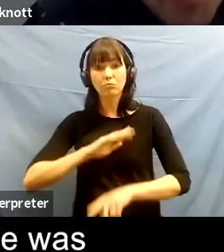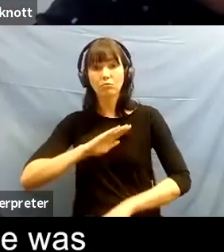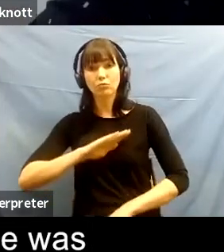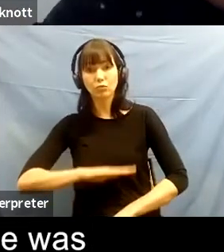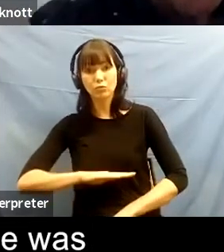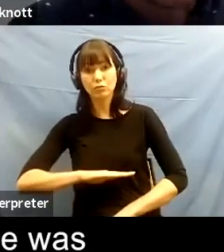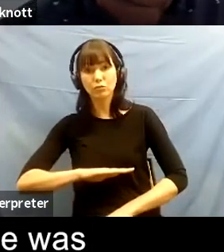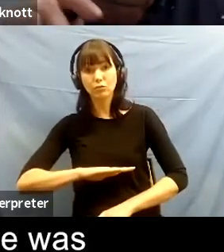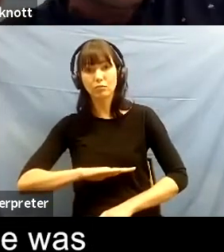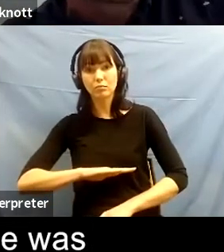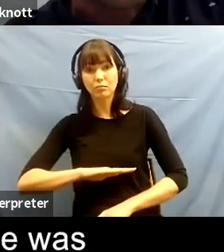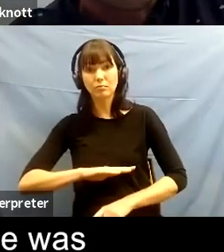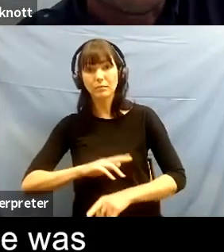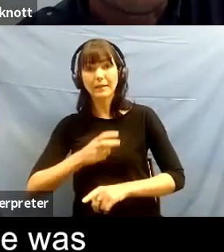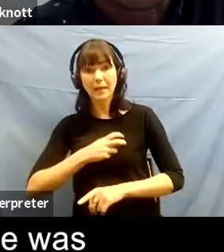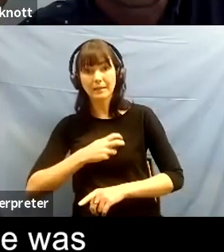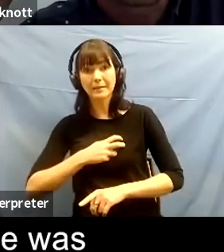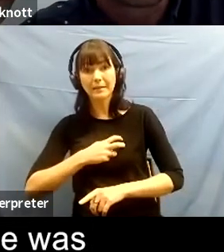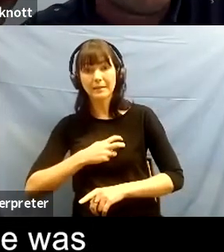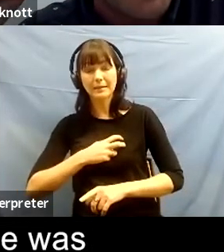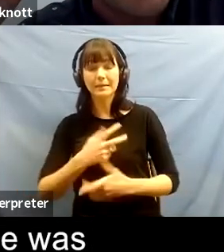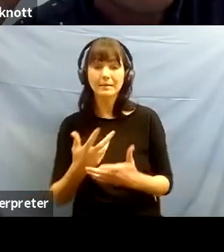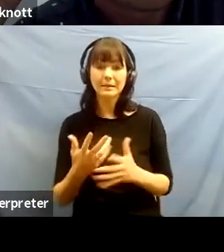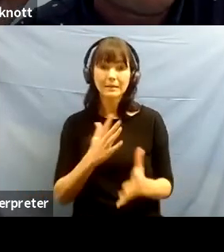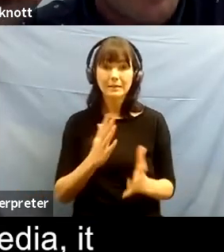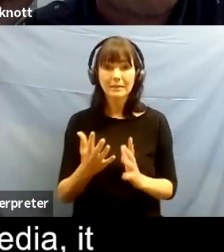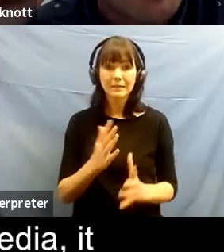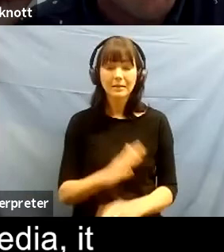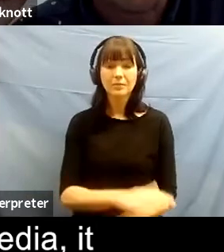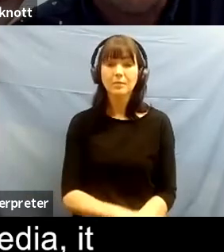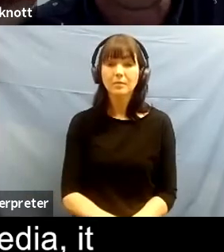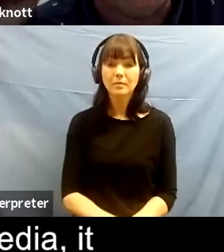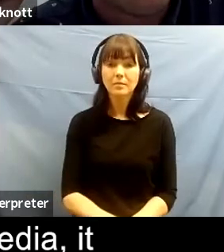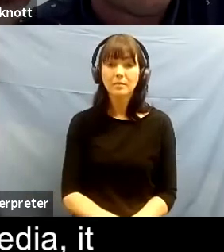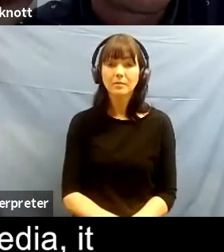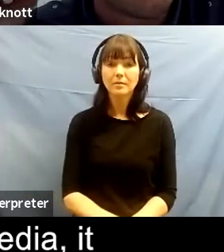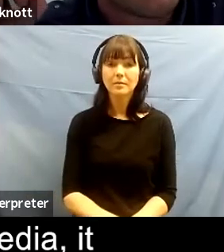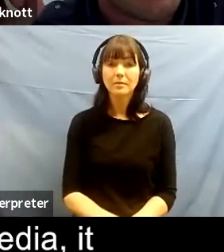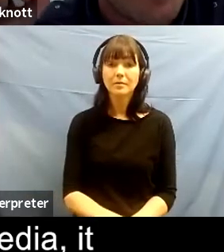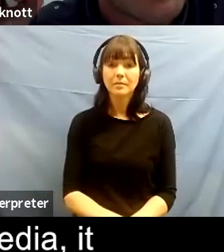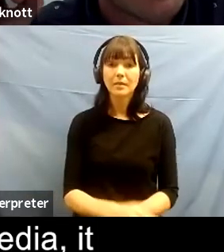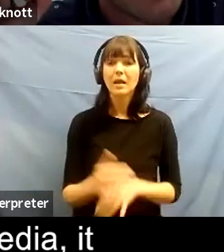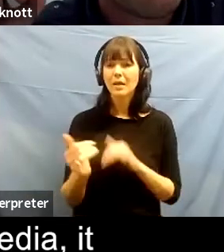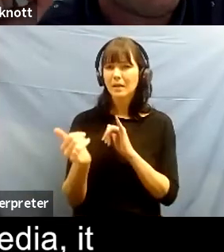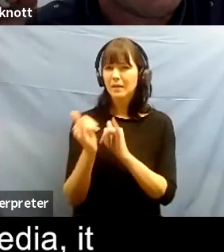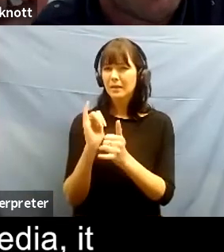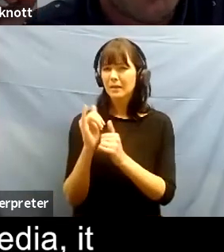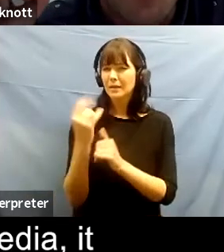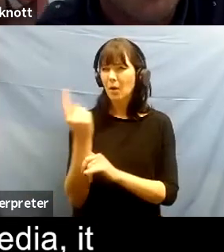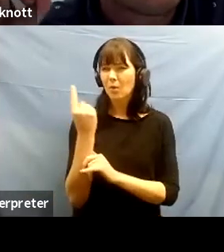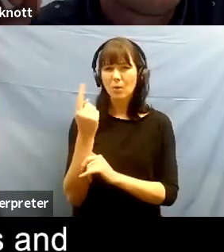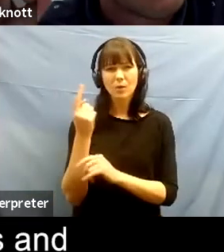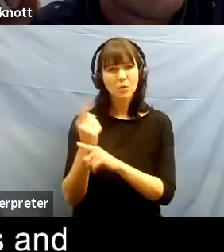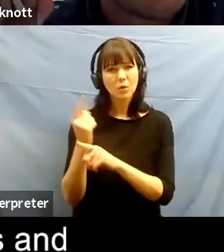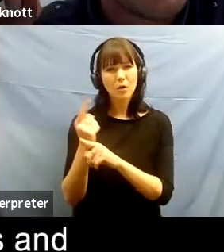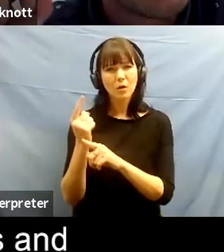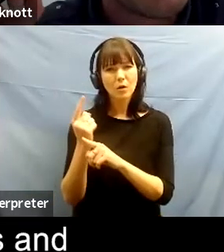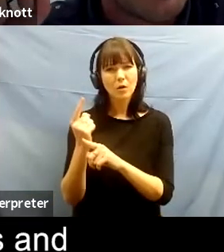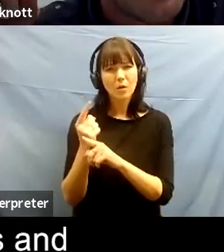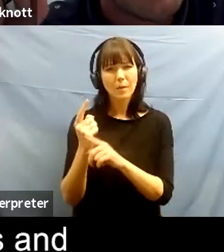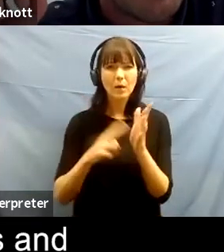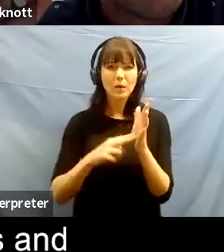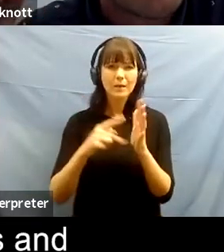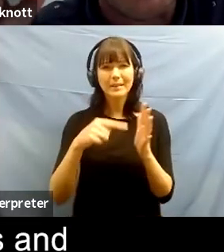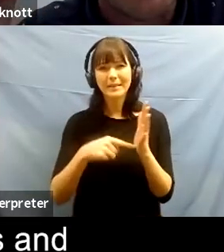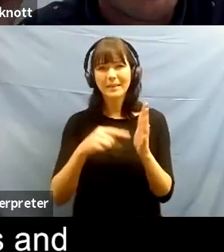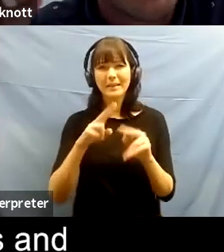yeah it's right someone's telling me yesterday about the from that net netflix documentary about social media so the only people who call their customers users